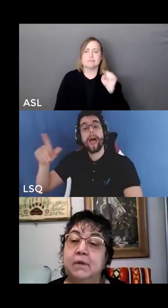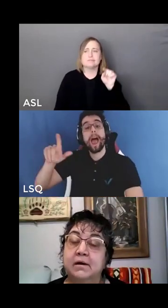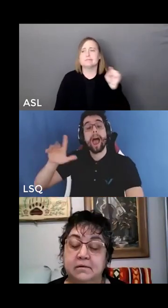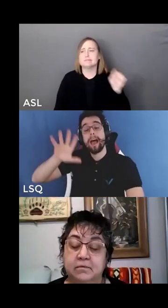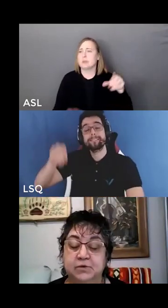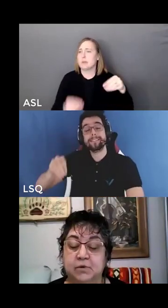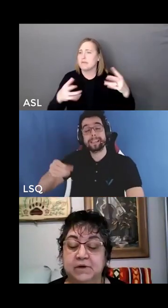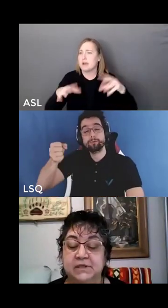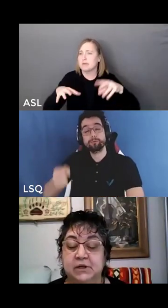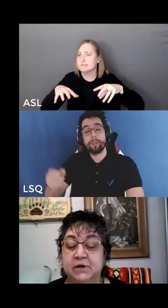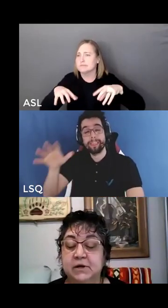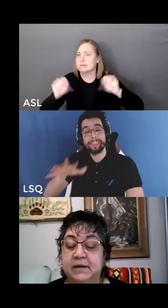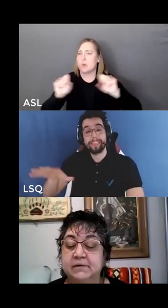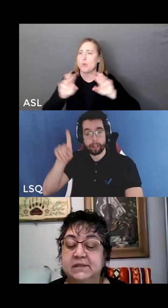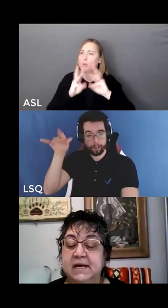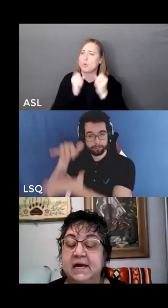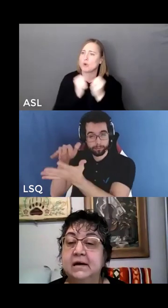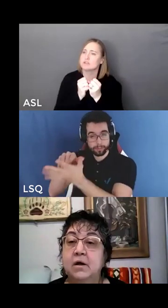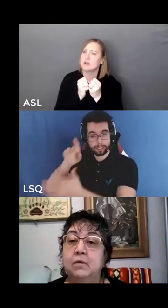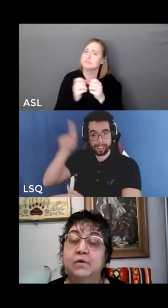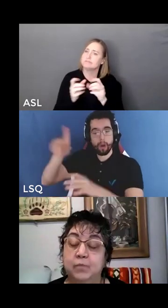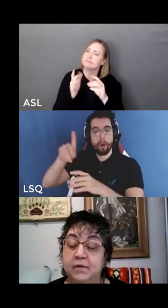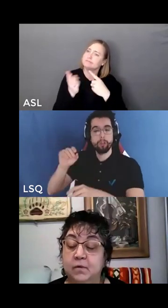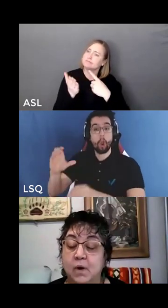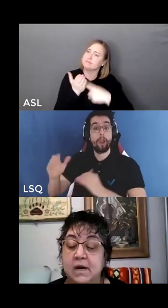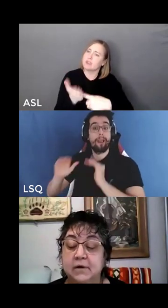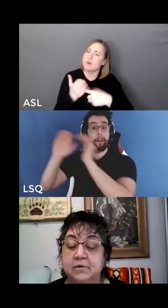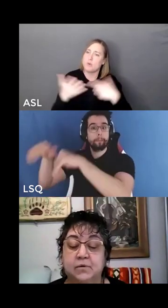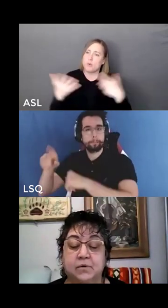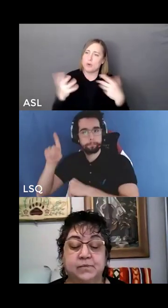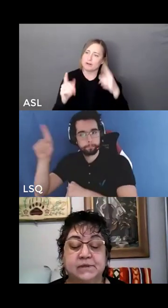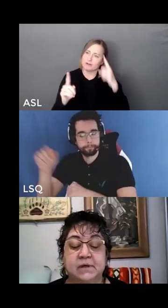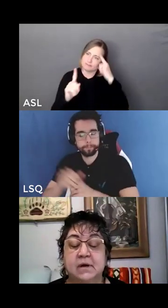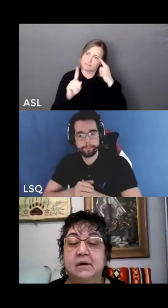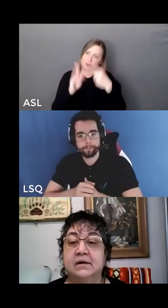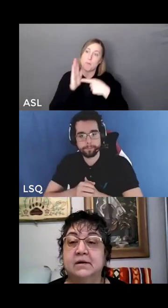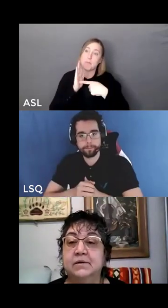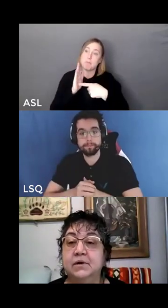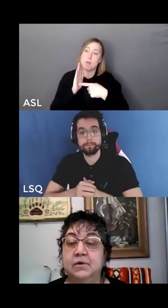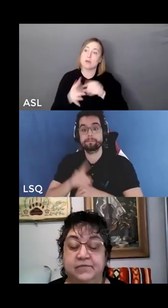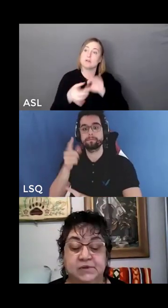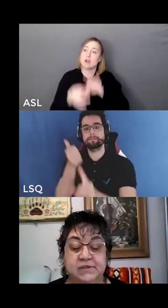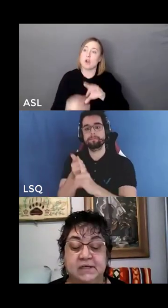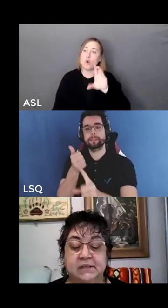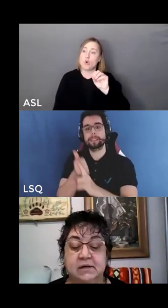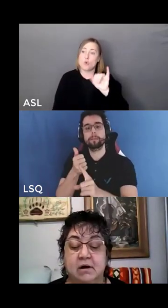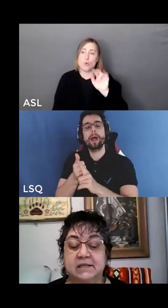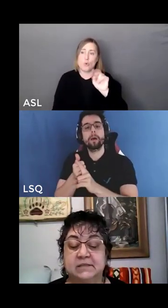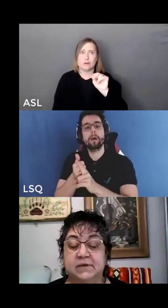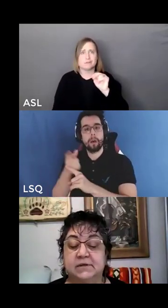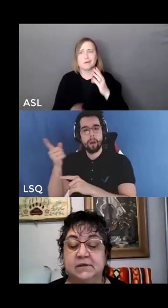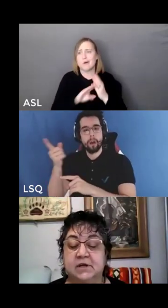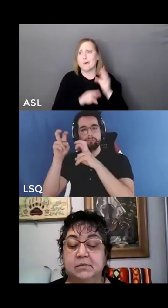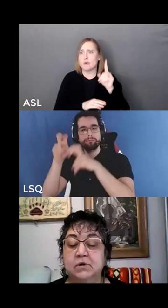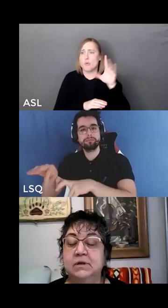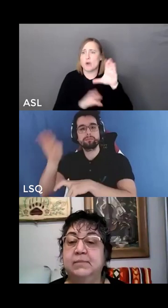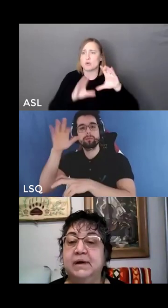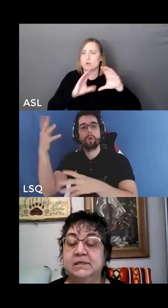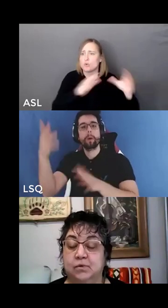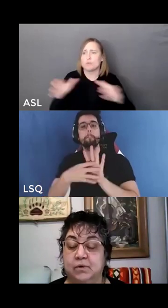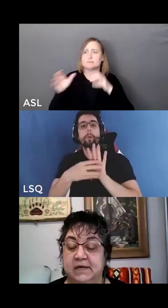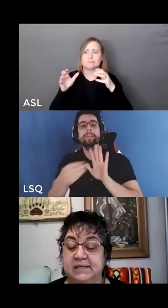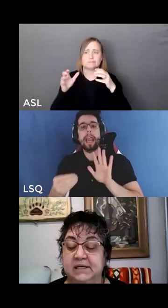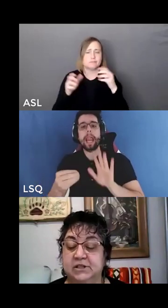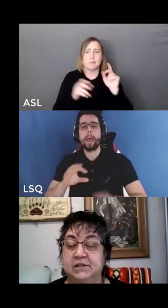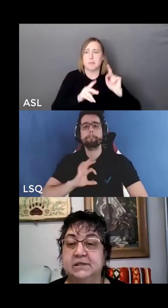the COIN model, which we're going to learn about today, with more than 100 groups, including universities, hospitals, community